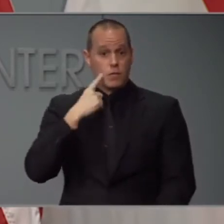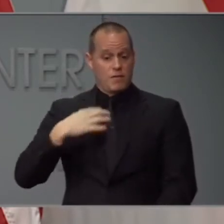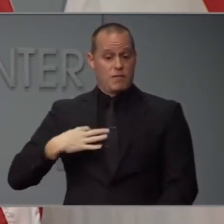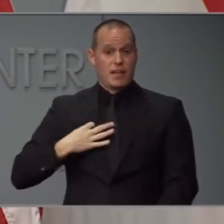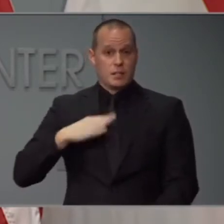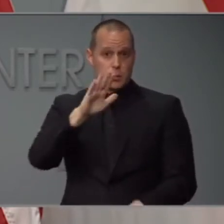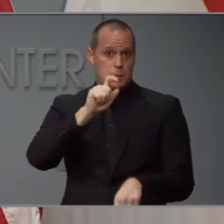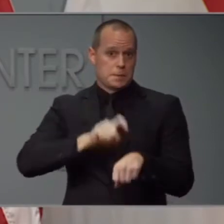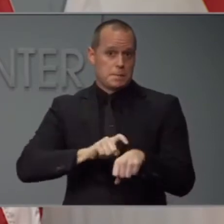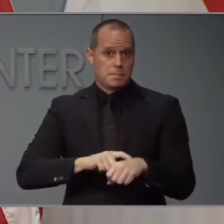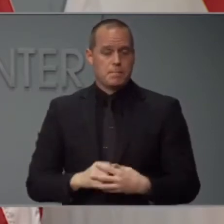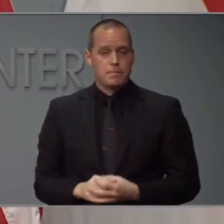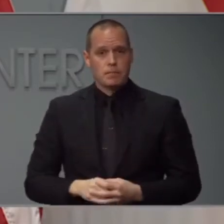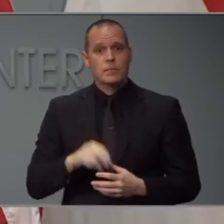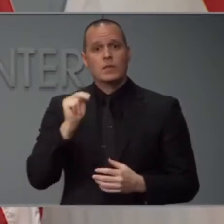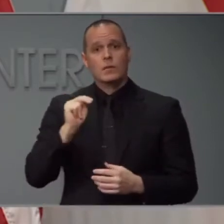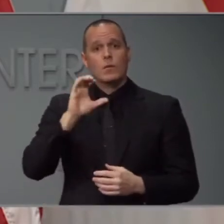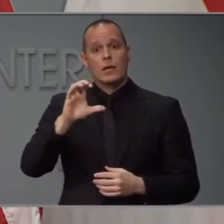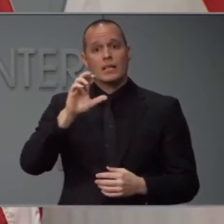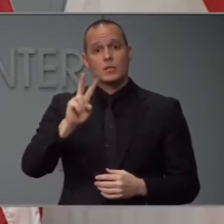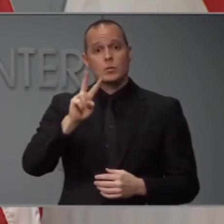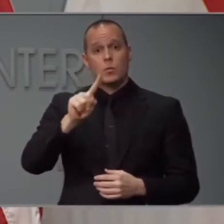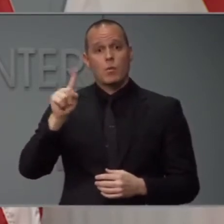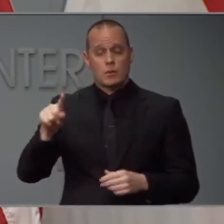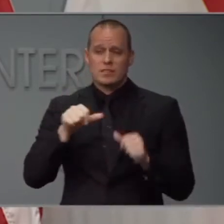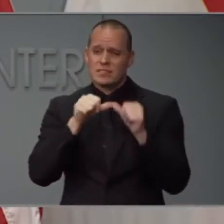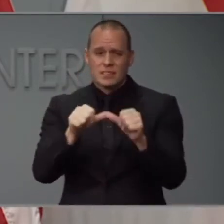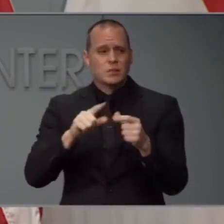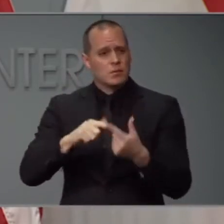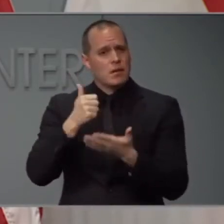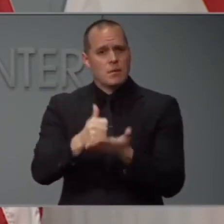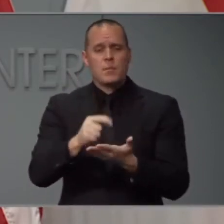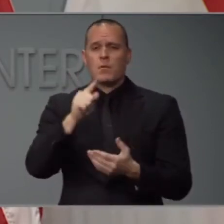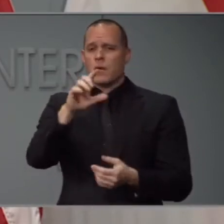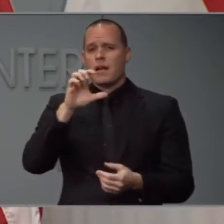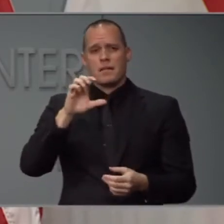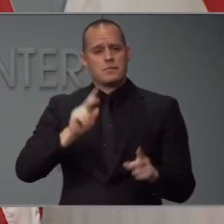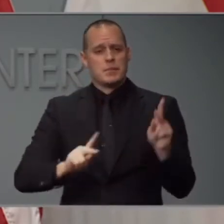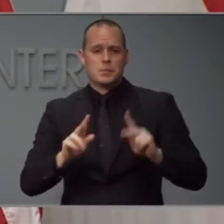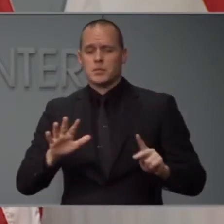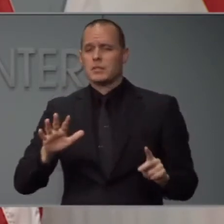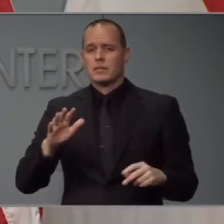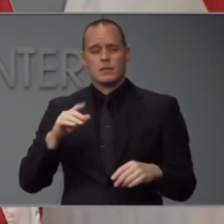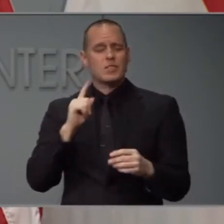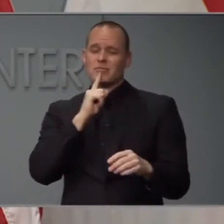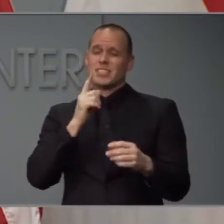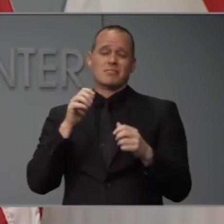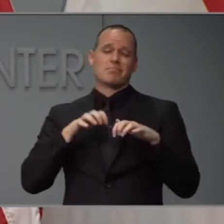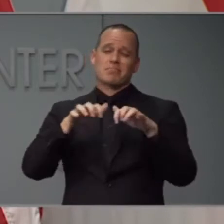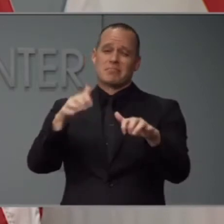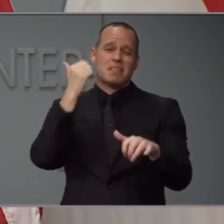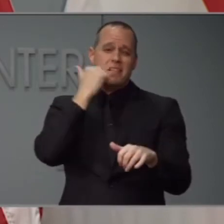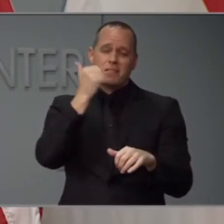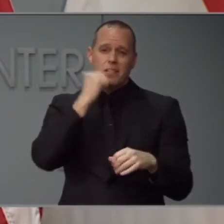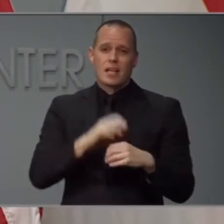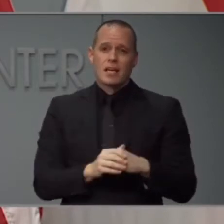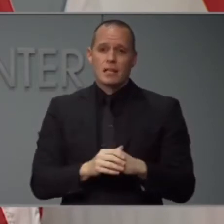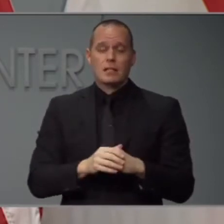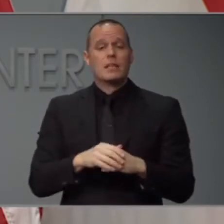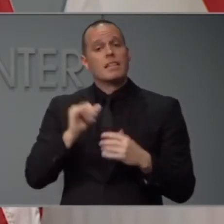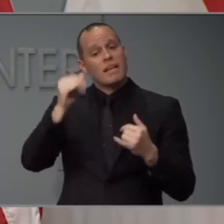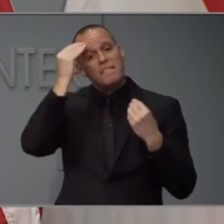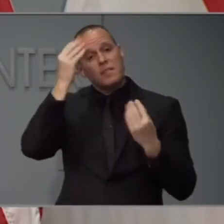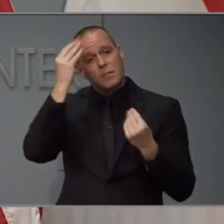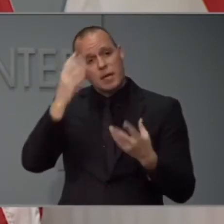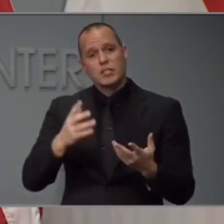North Carolina 211 continues to help hundreds of people every day with assistance and information related to the coronavirus.